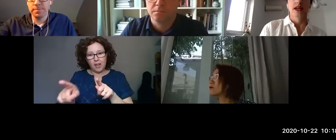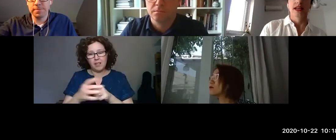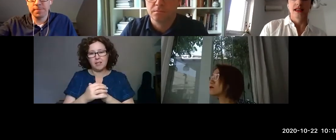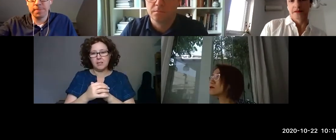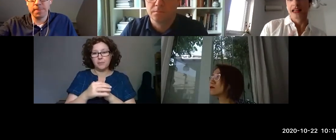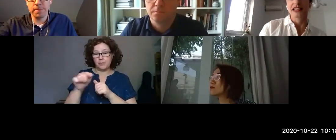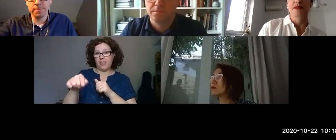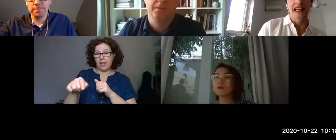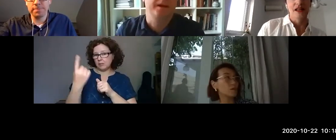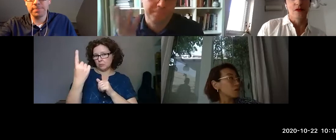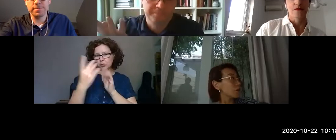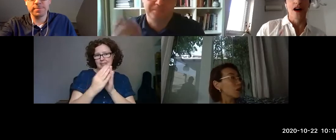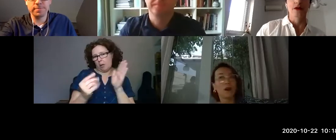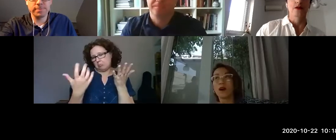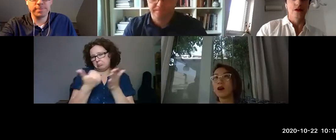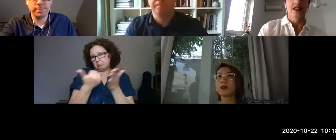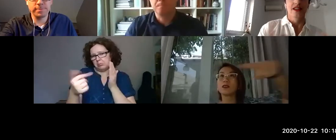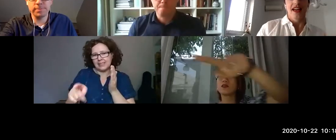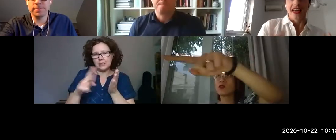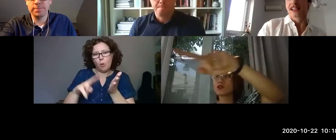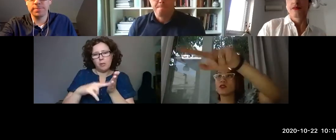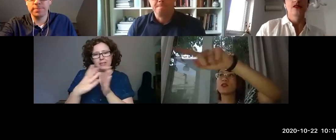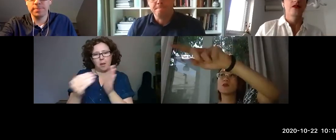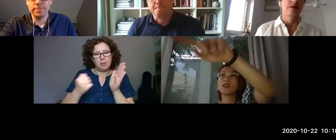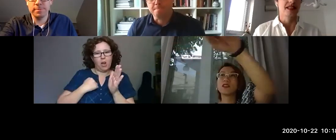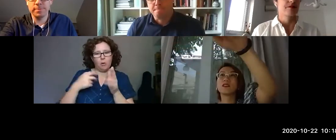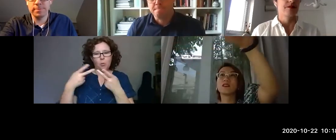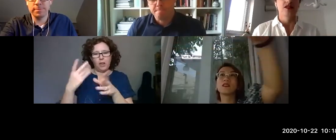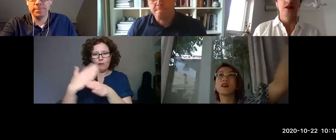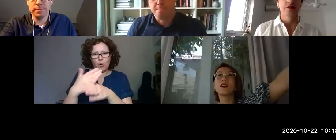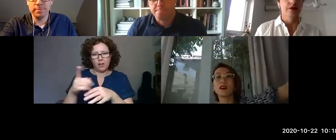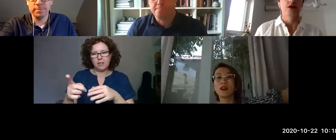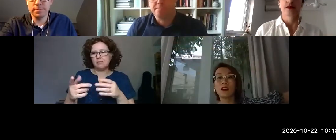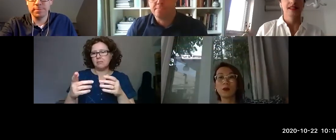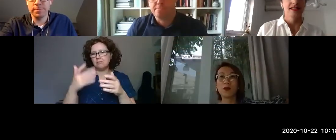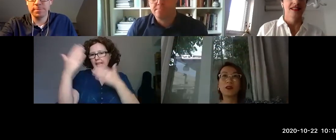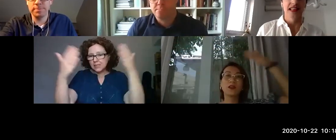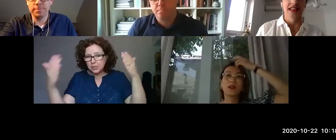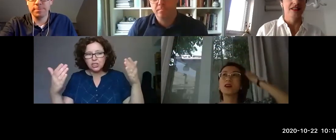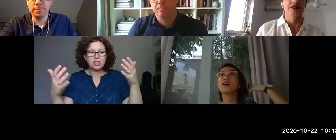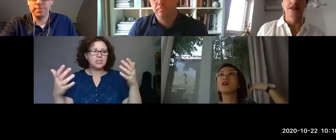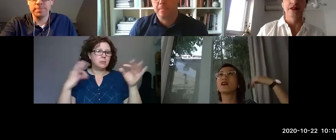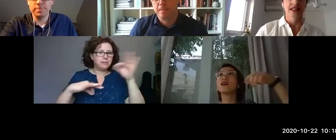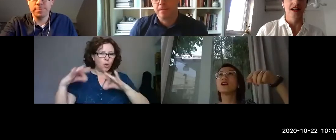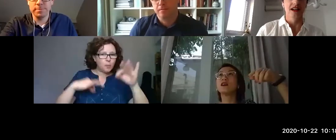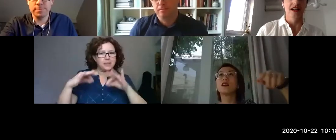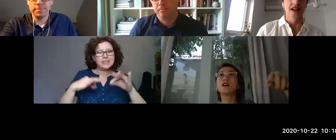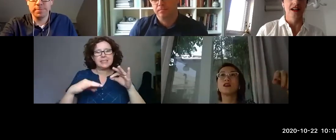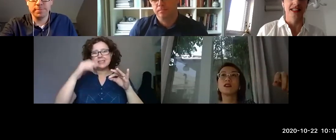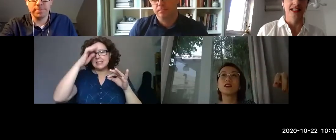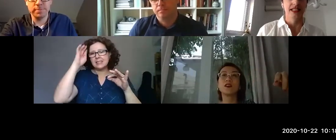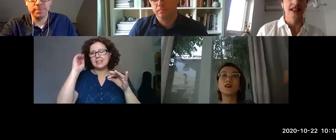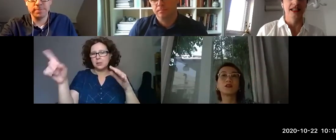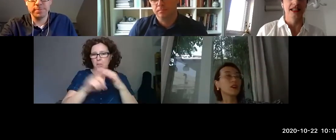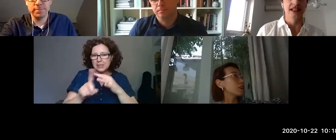just one, like a typical example of how we work. So exhibition participation, performances, like different kinds of